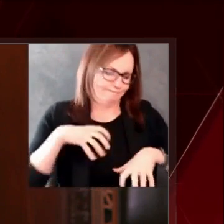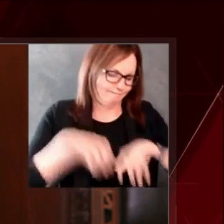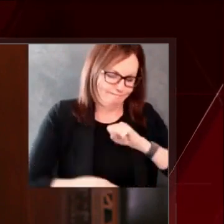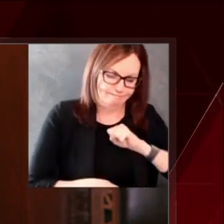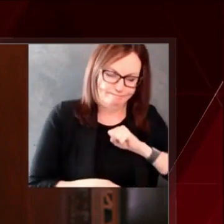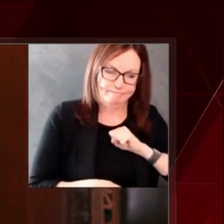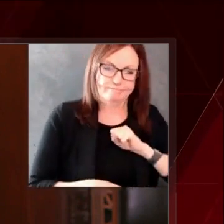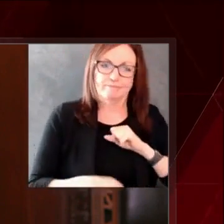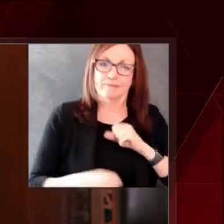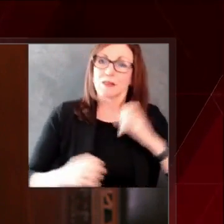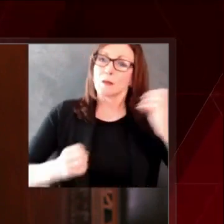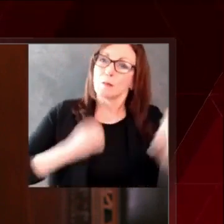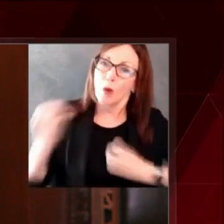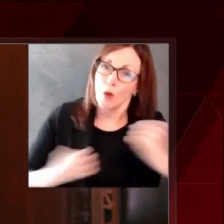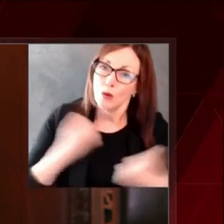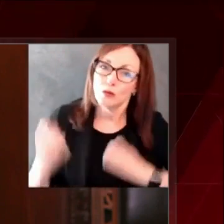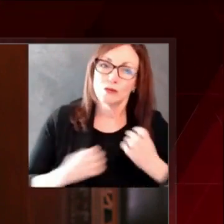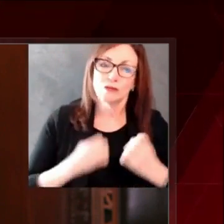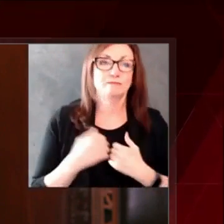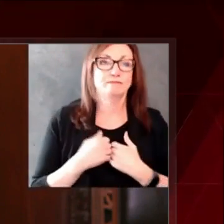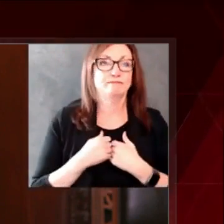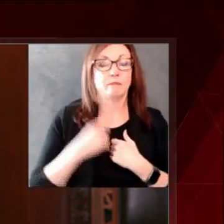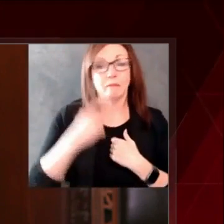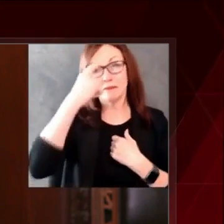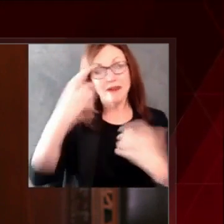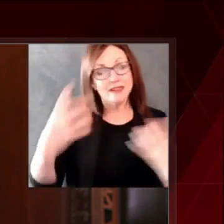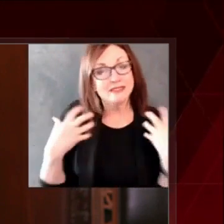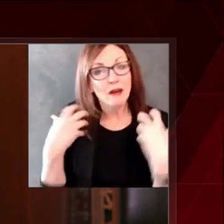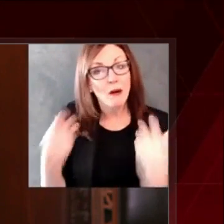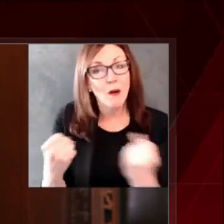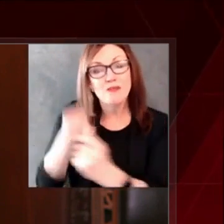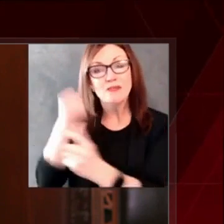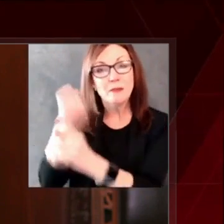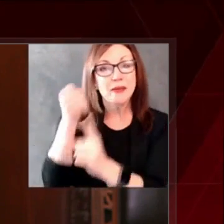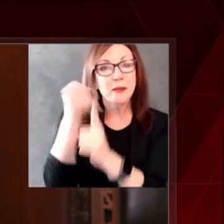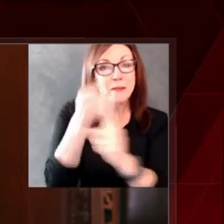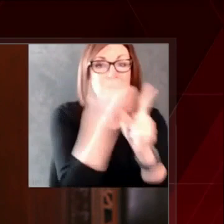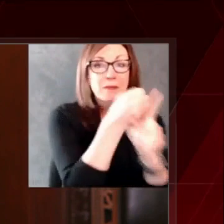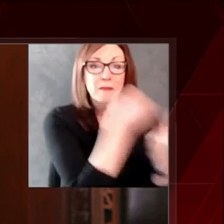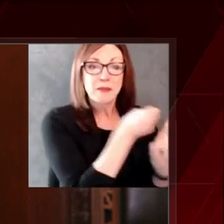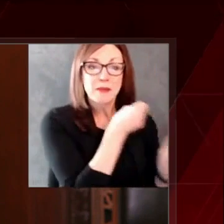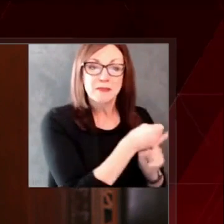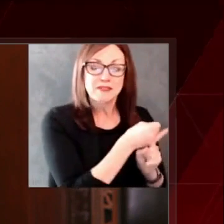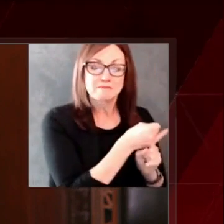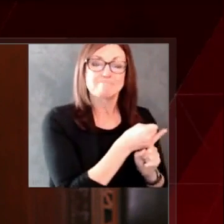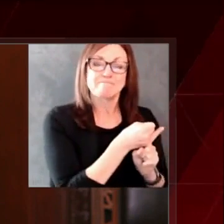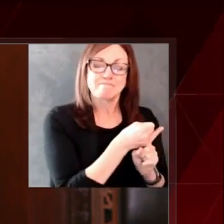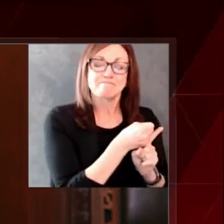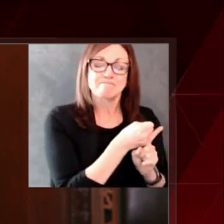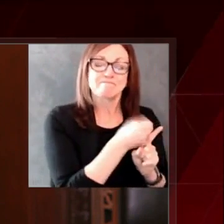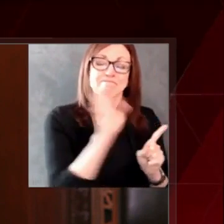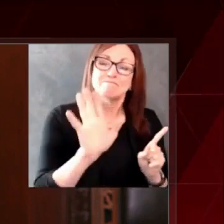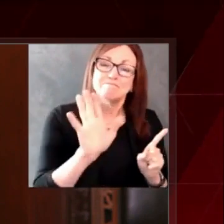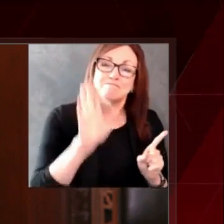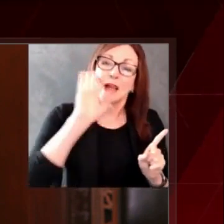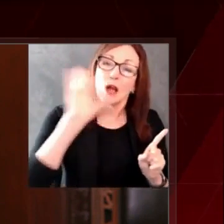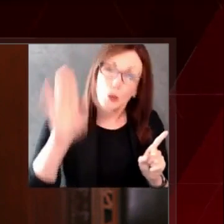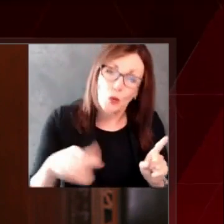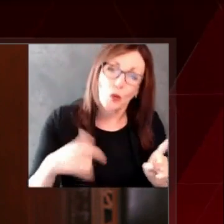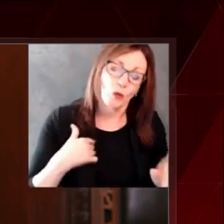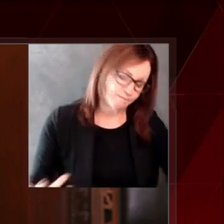through, you're not alone and help is available. Department of Health Services has compiled resources for